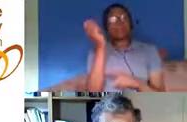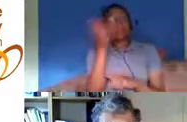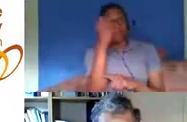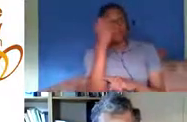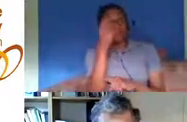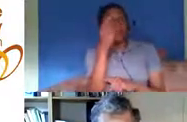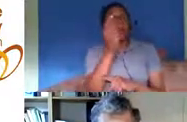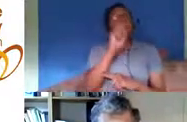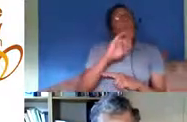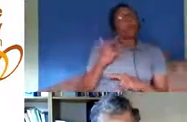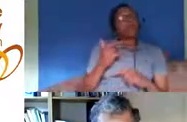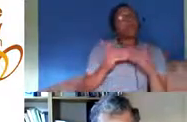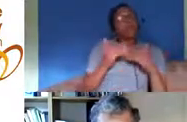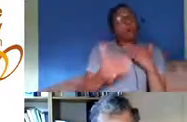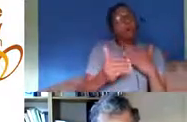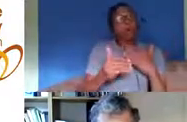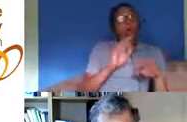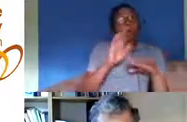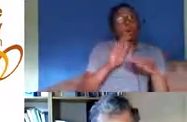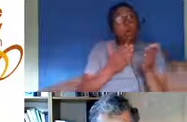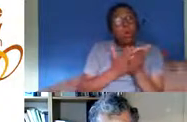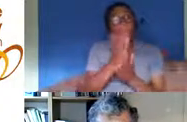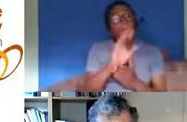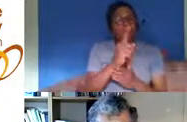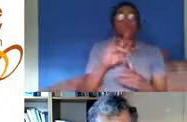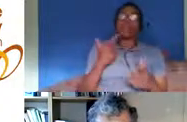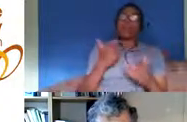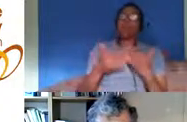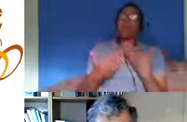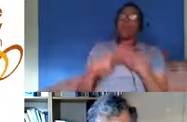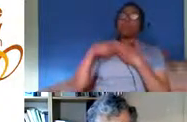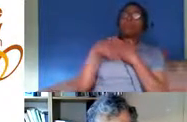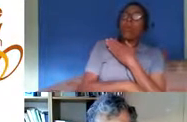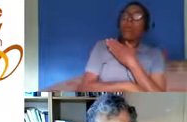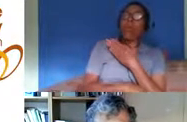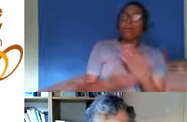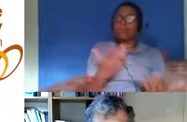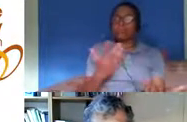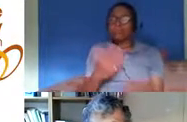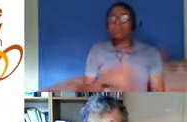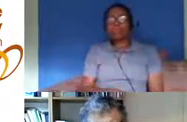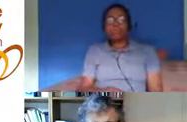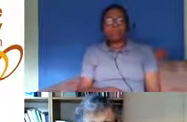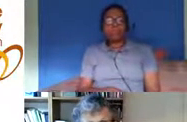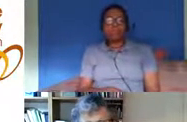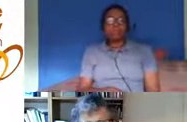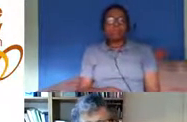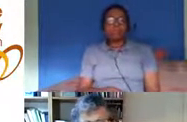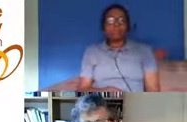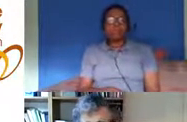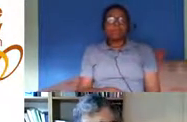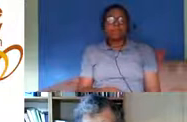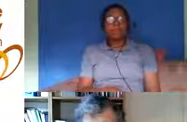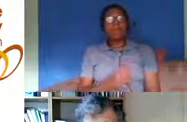people are living older but they tend to be living in poorer circumstances as well and unfortunately their data